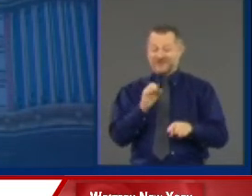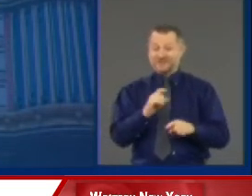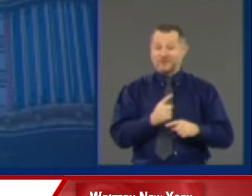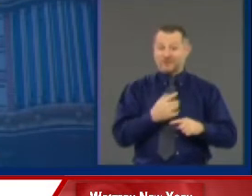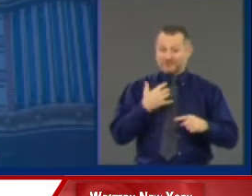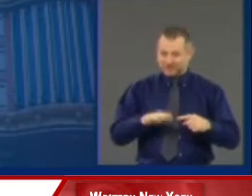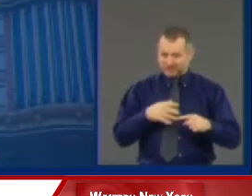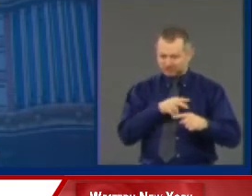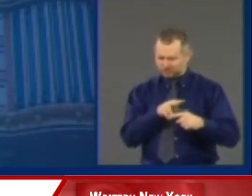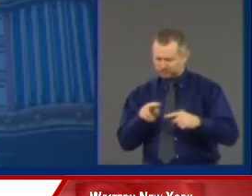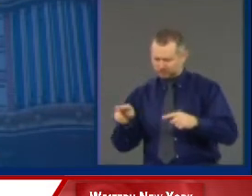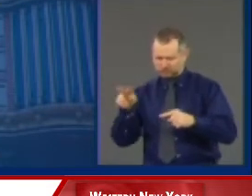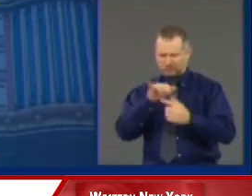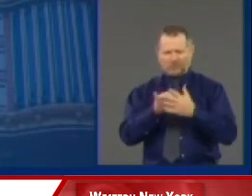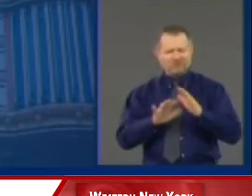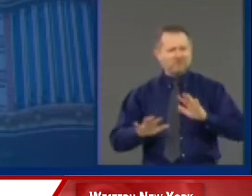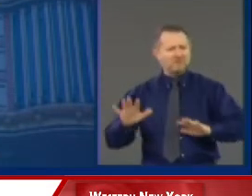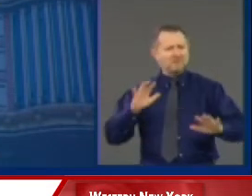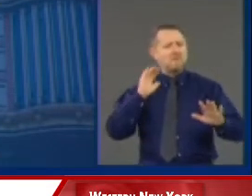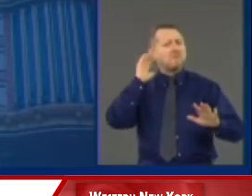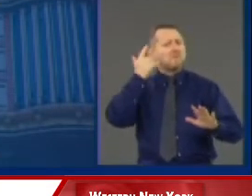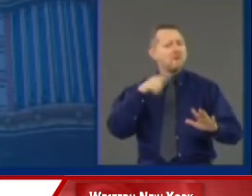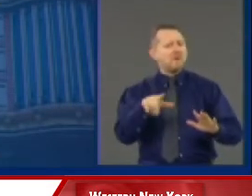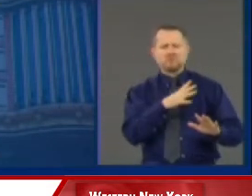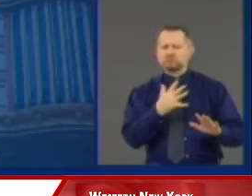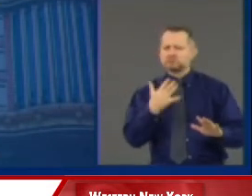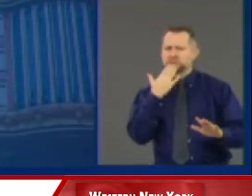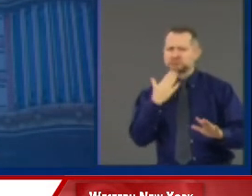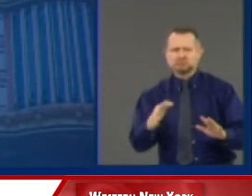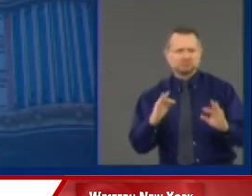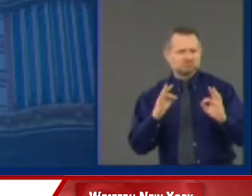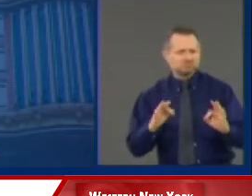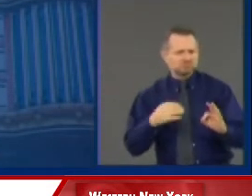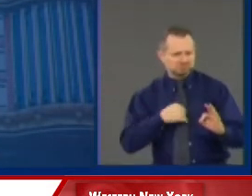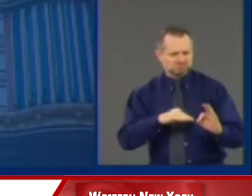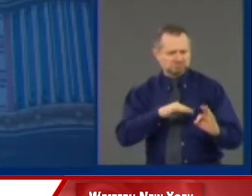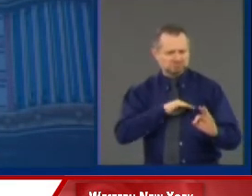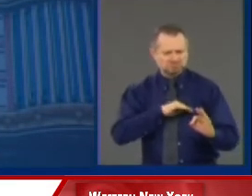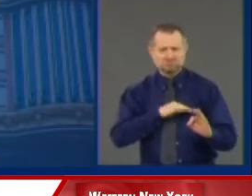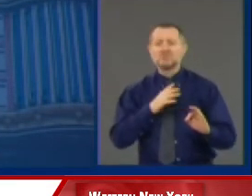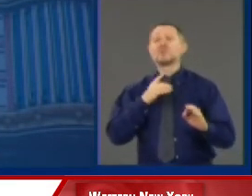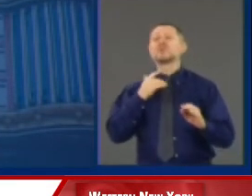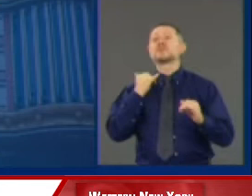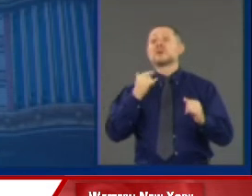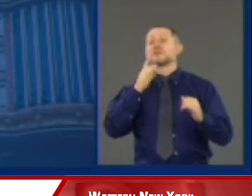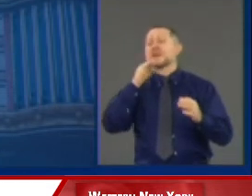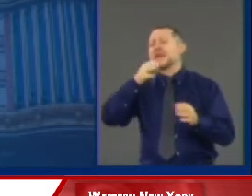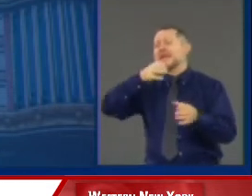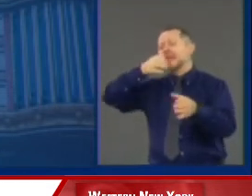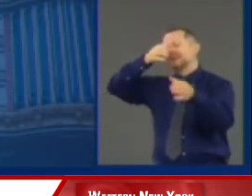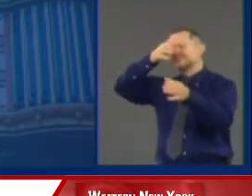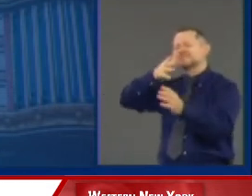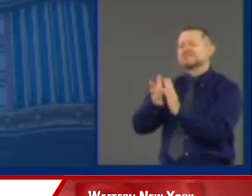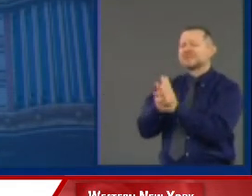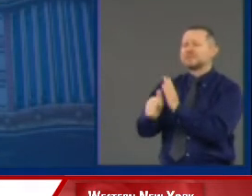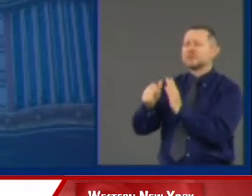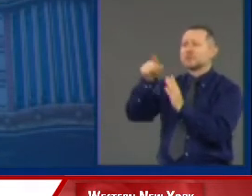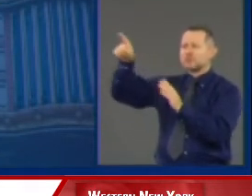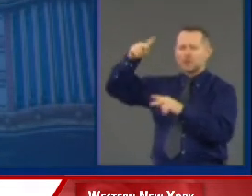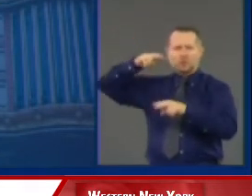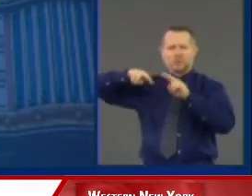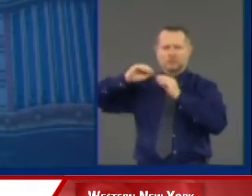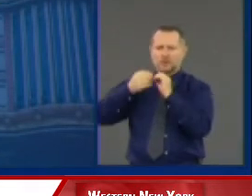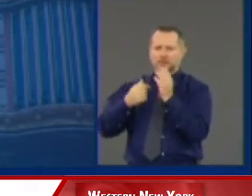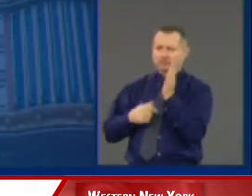All the data looks very good. We're going to have the global experts go through it today. I want to make sure we're not missing